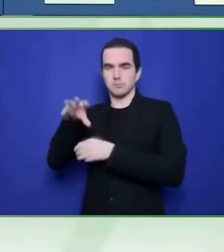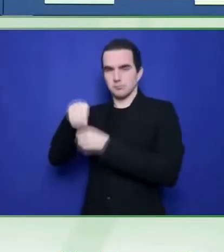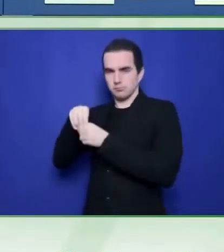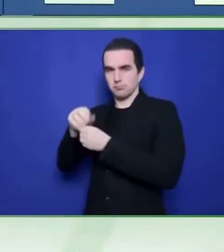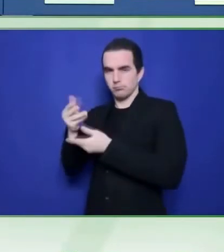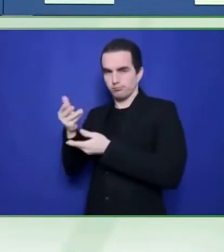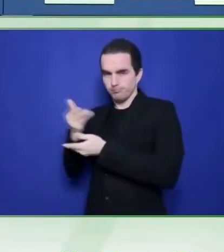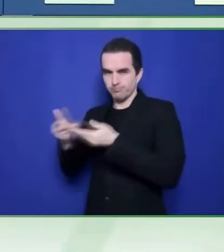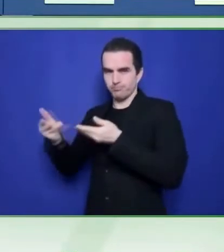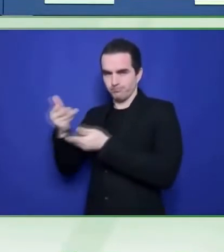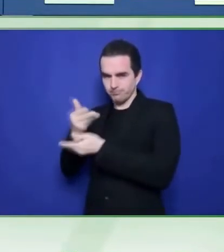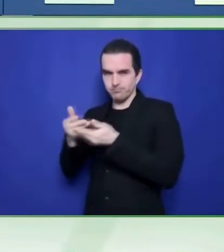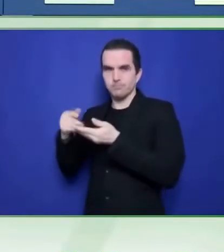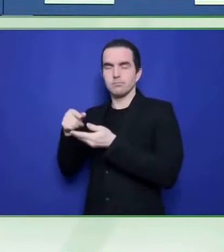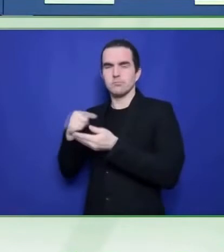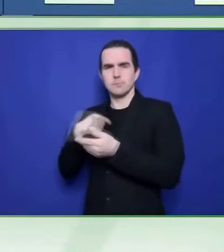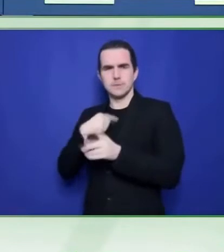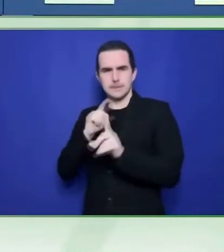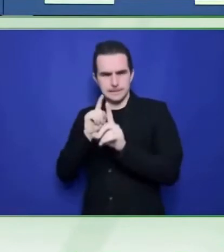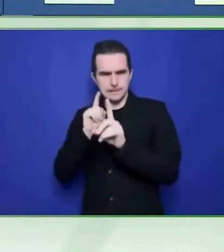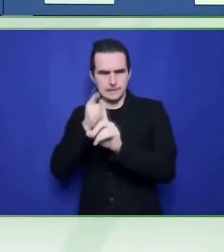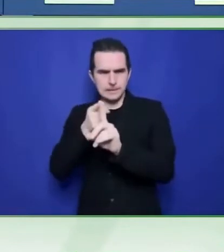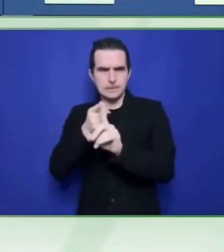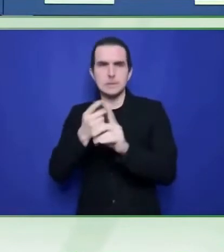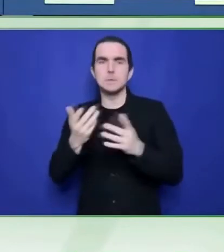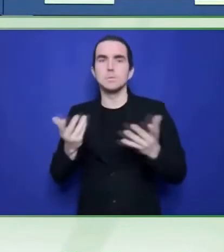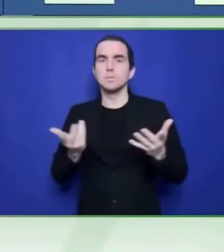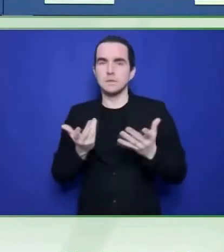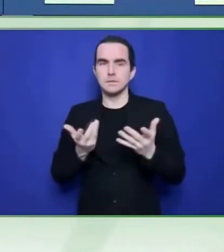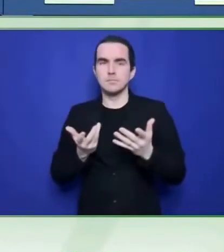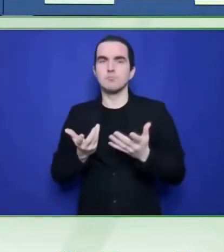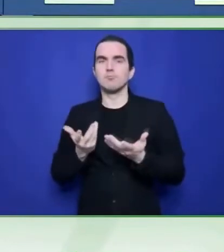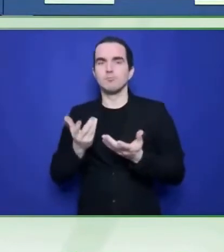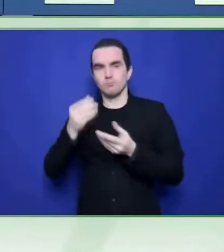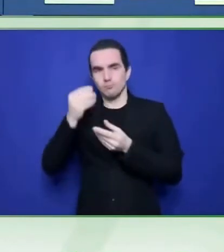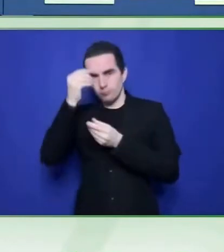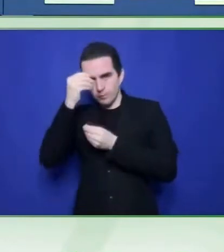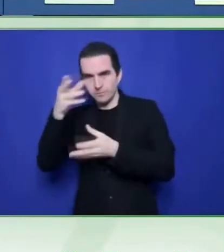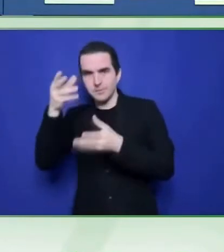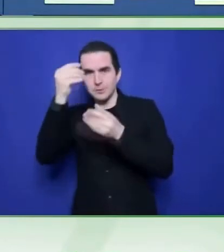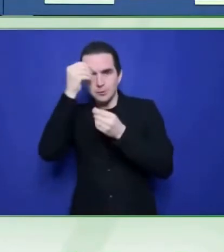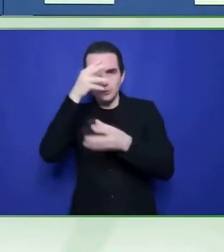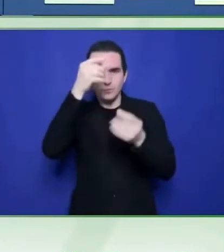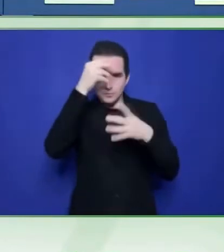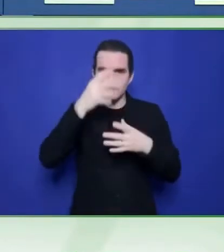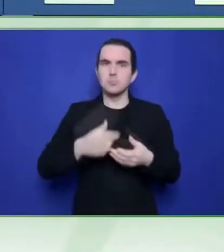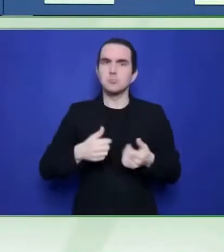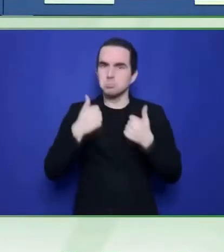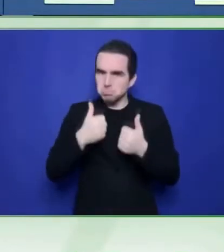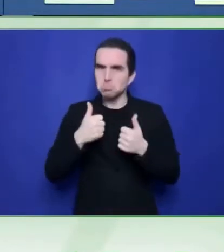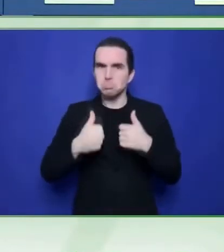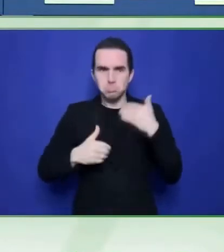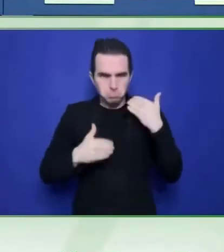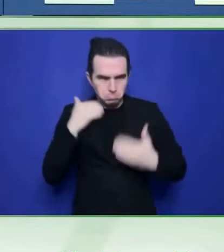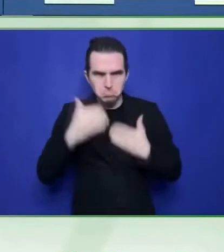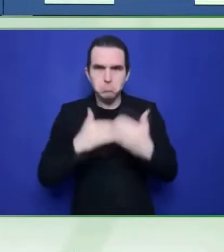So we have created many expressions that can be used easily on TV.